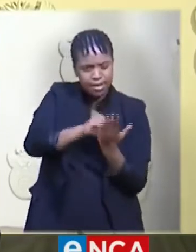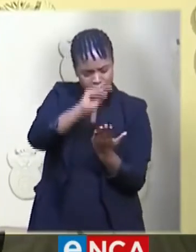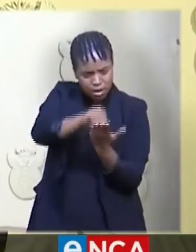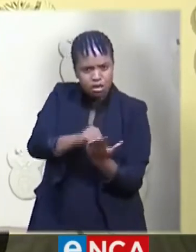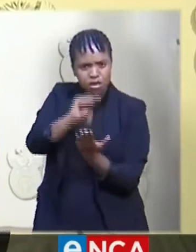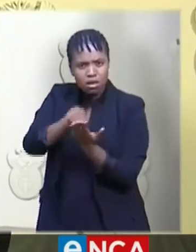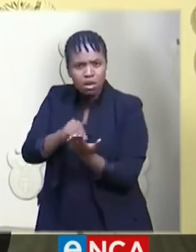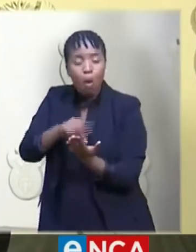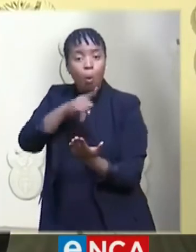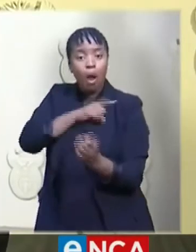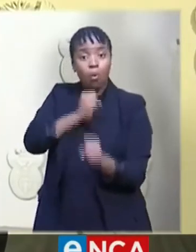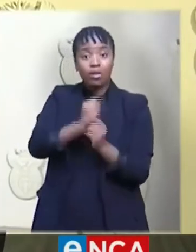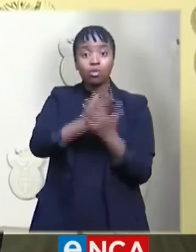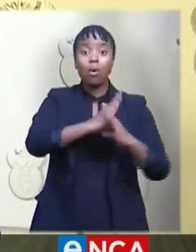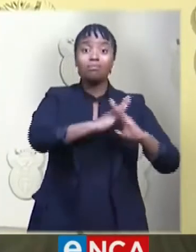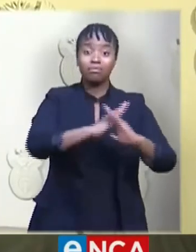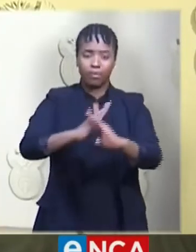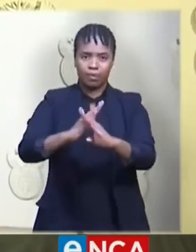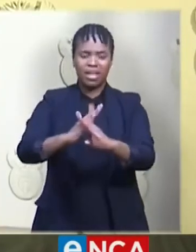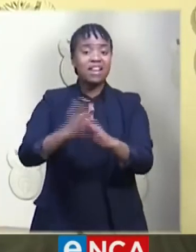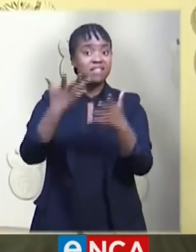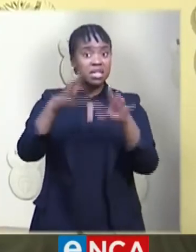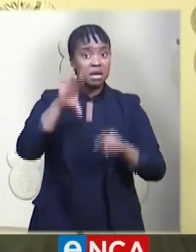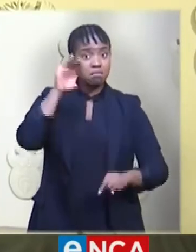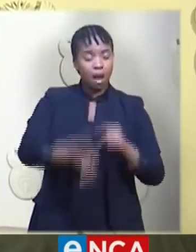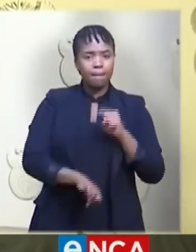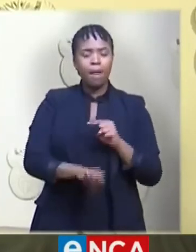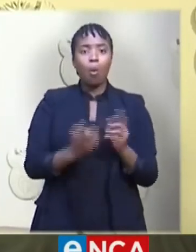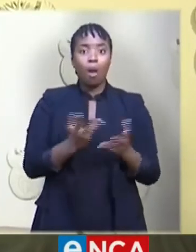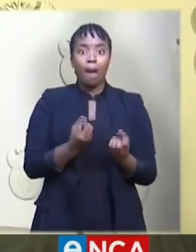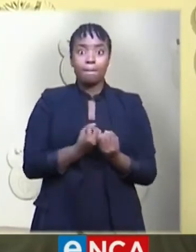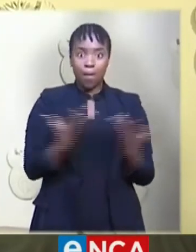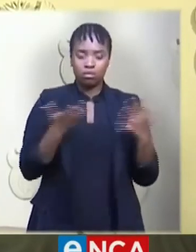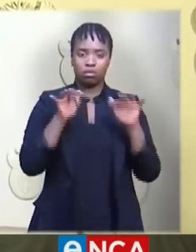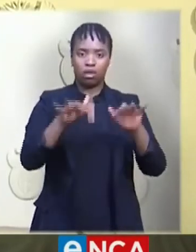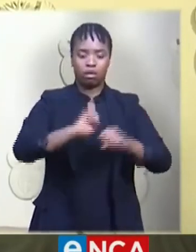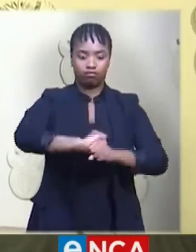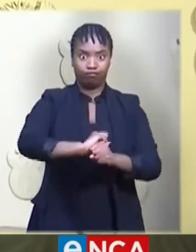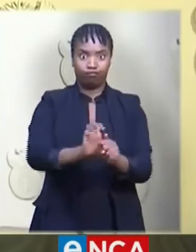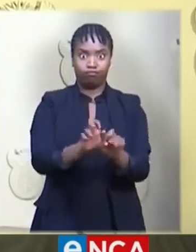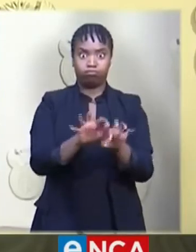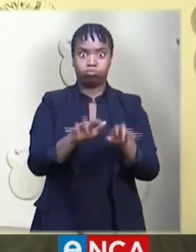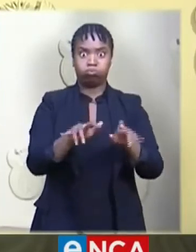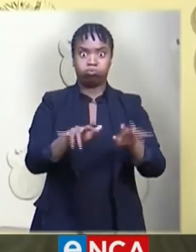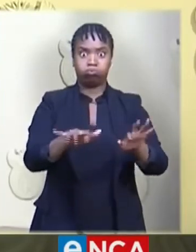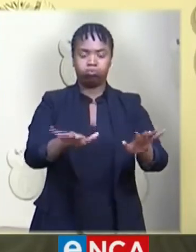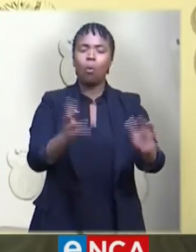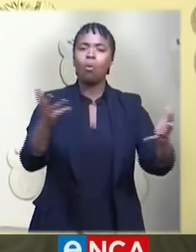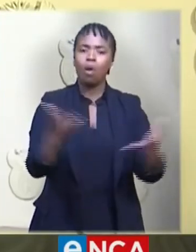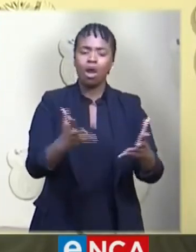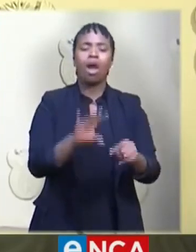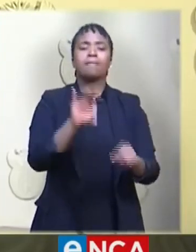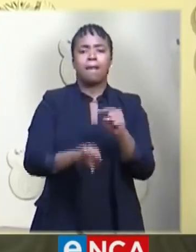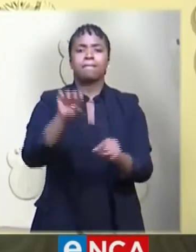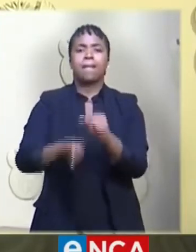identifying infection hotspots. It is following the spread and the severity of the disease